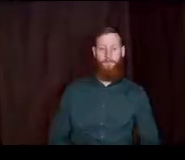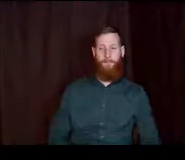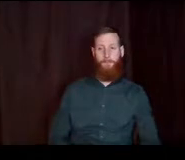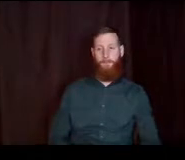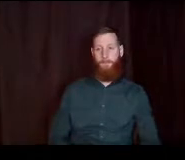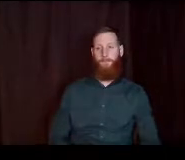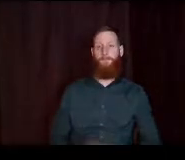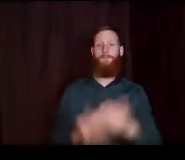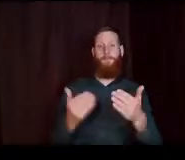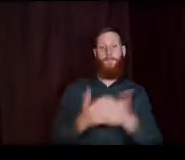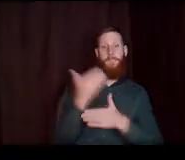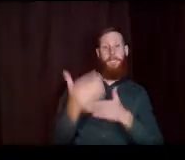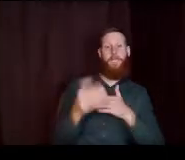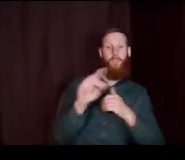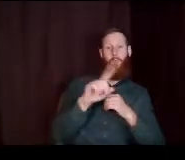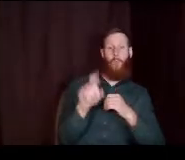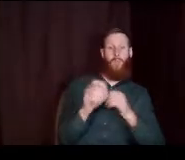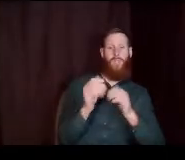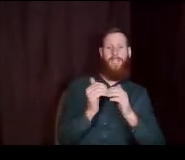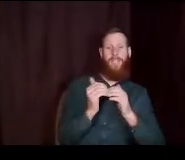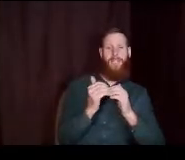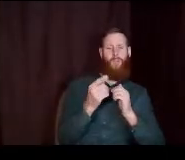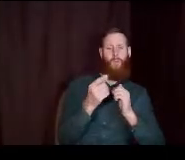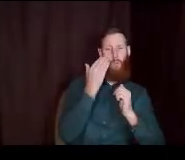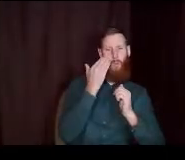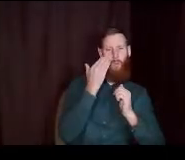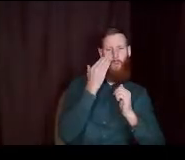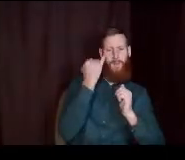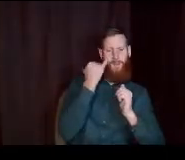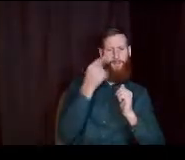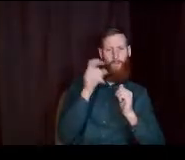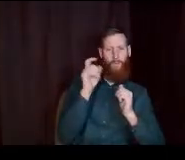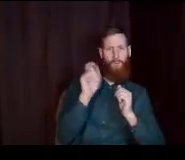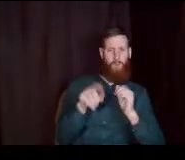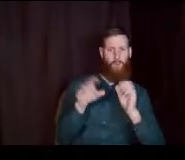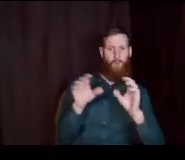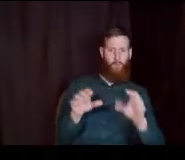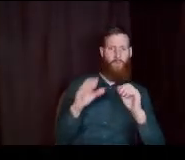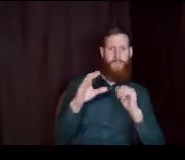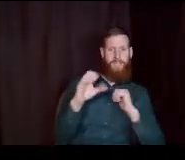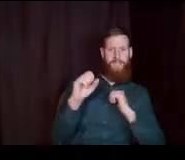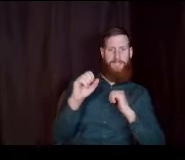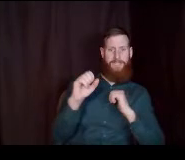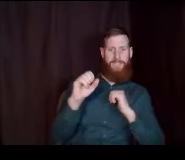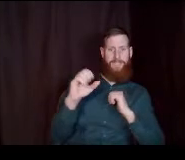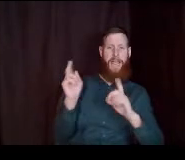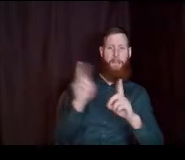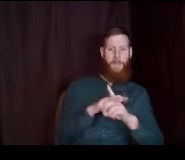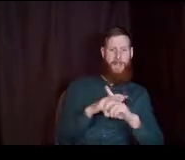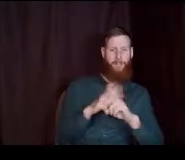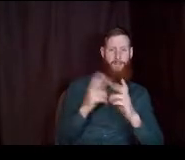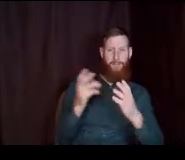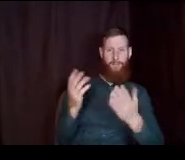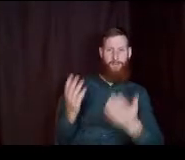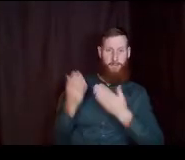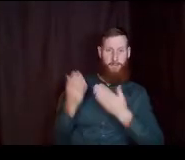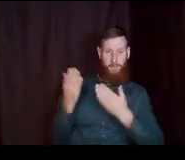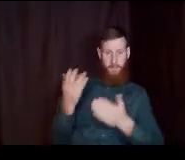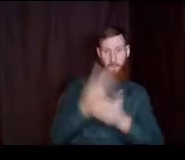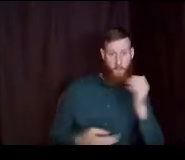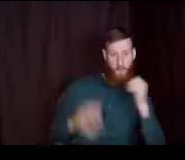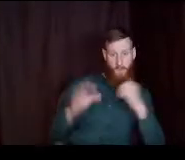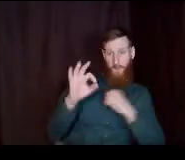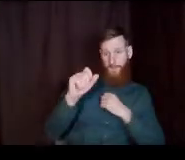next question. how do you know if you need to do a CSS application? do you submit both the FAFSA and